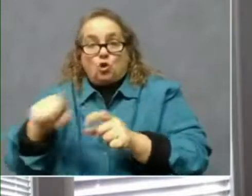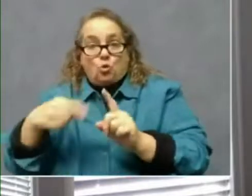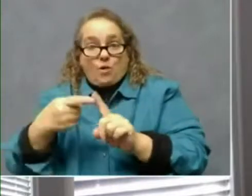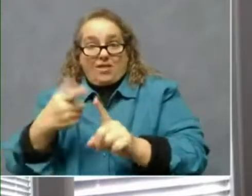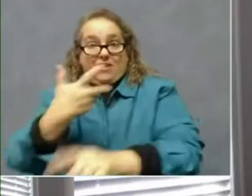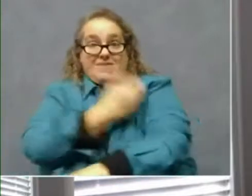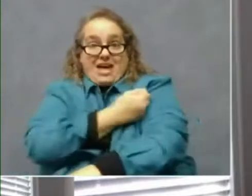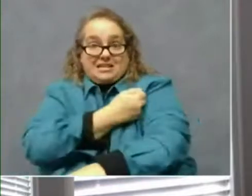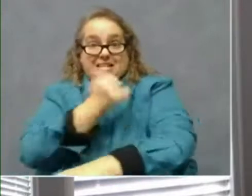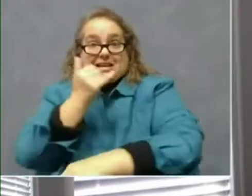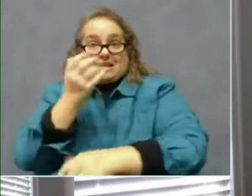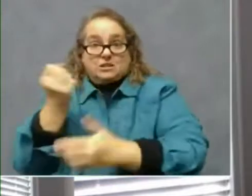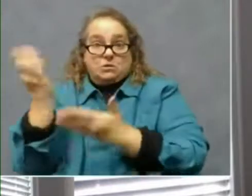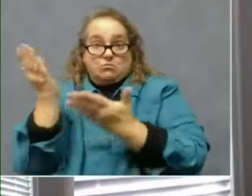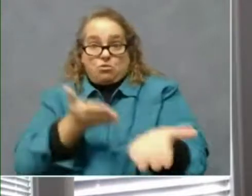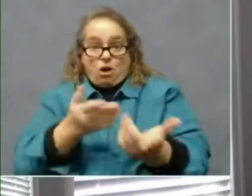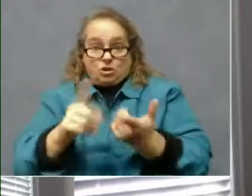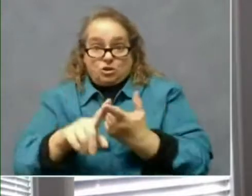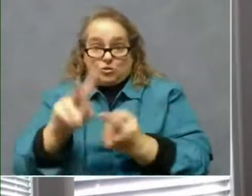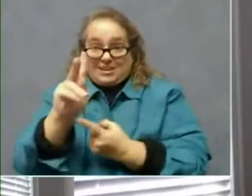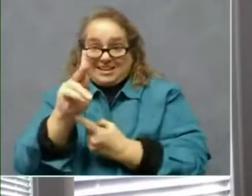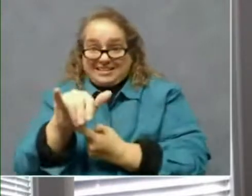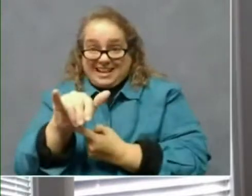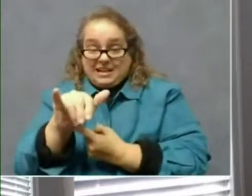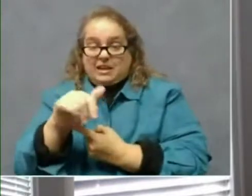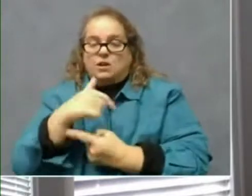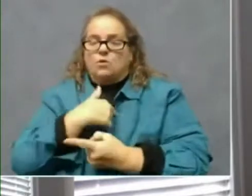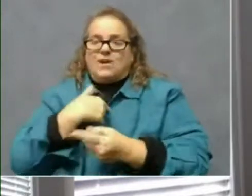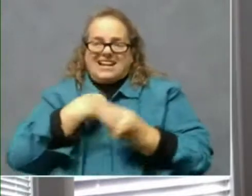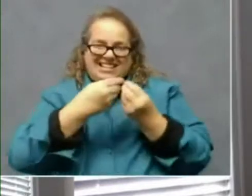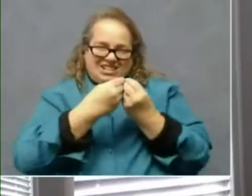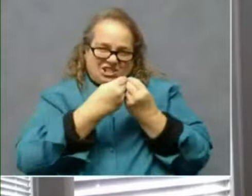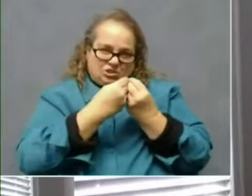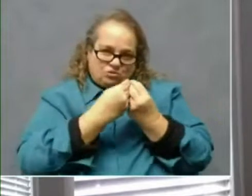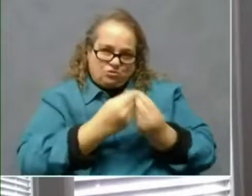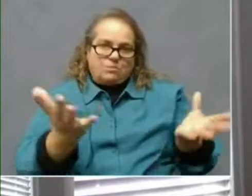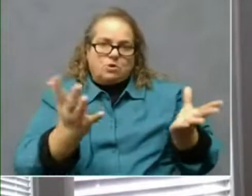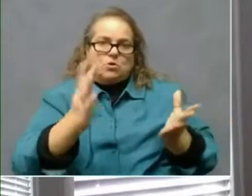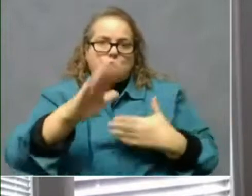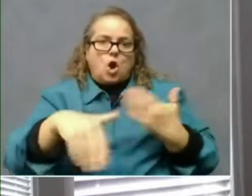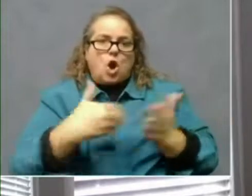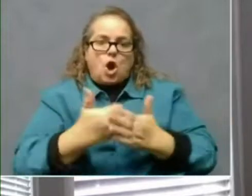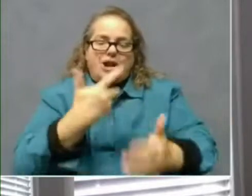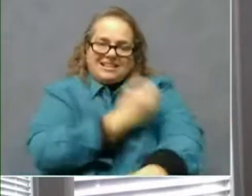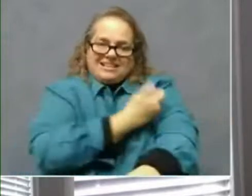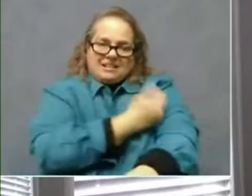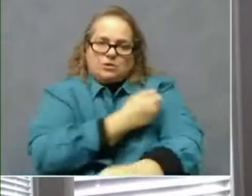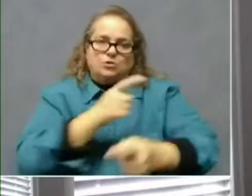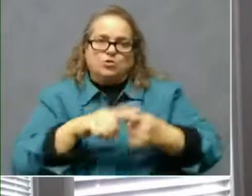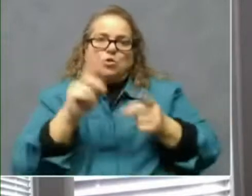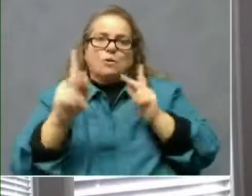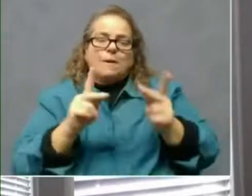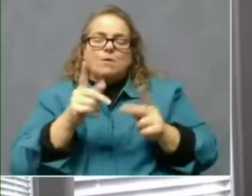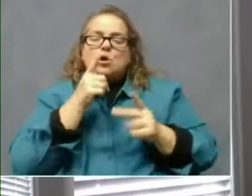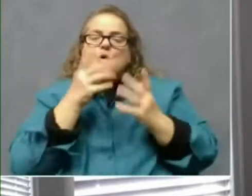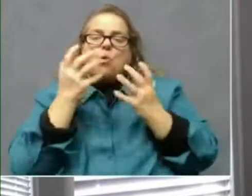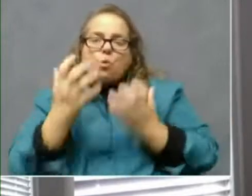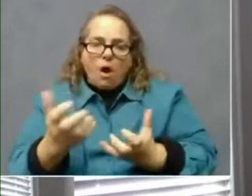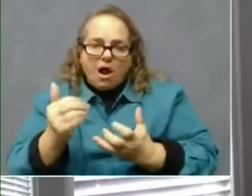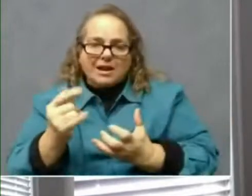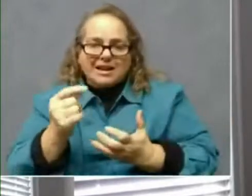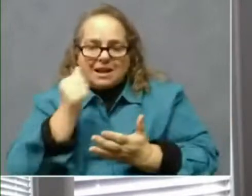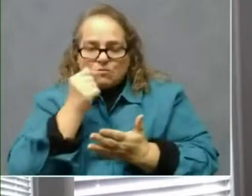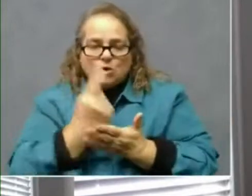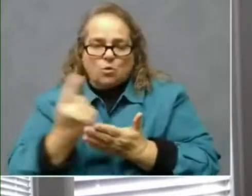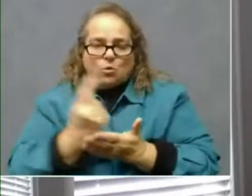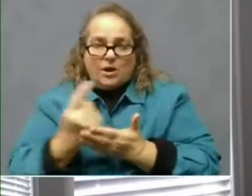Commonwealth of Kentucky, we distribute all of it and administer all of it into people who want to receive it. Every week it comes in